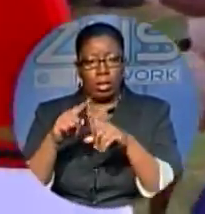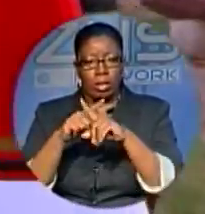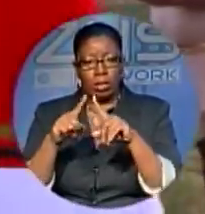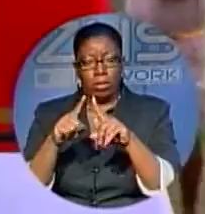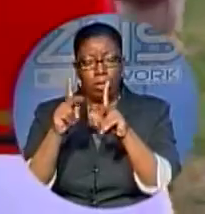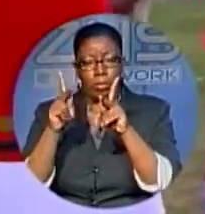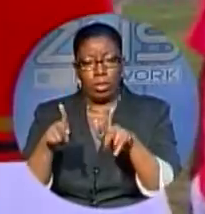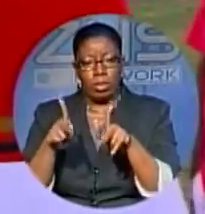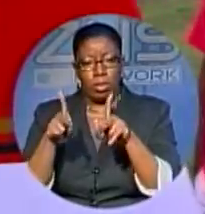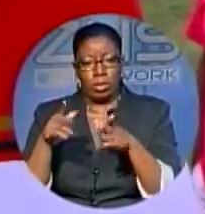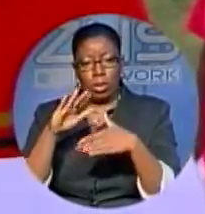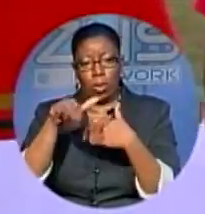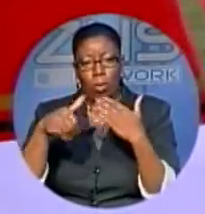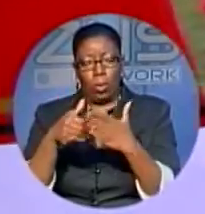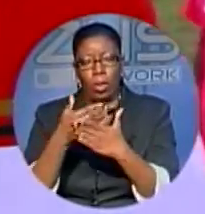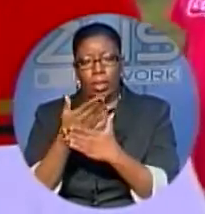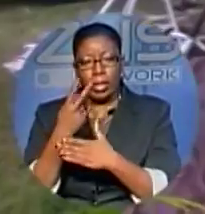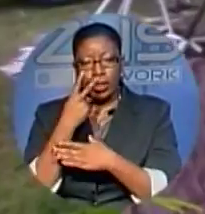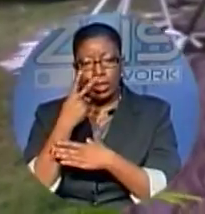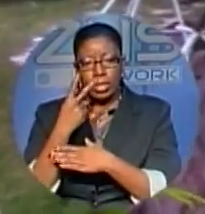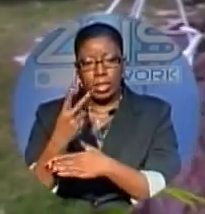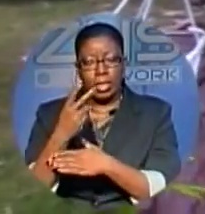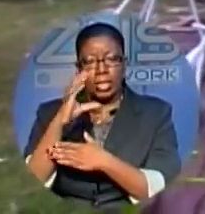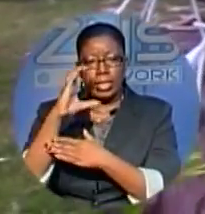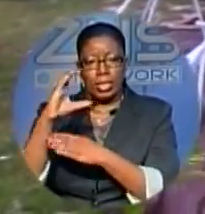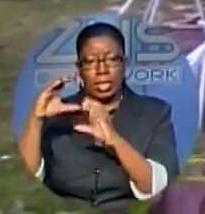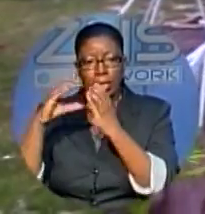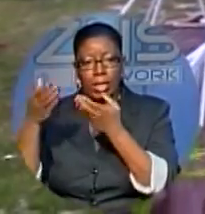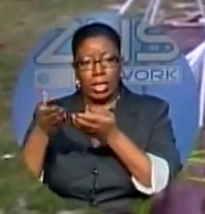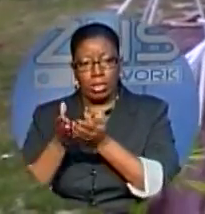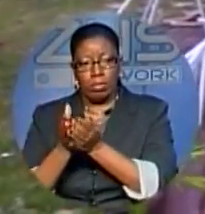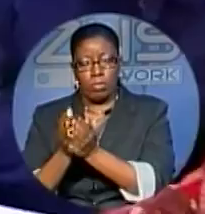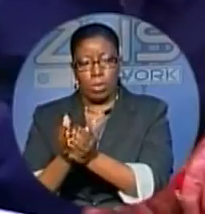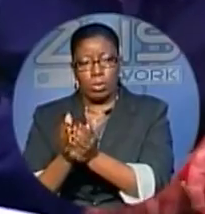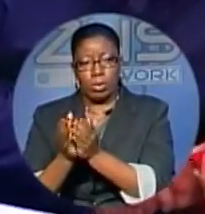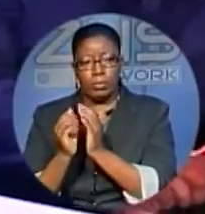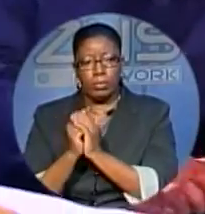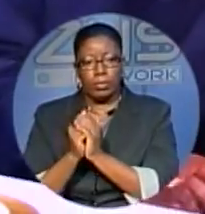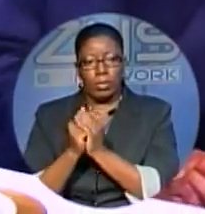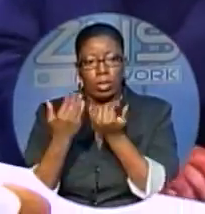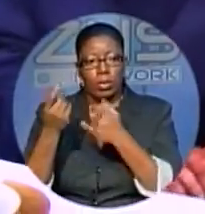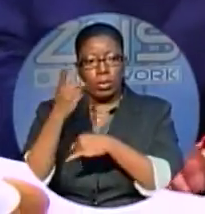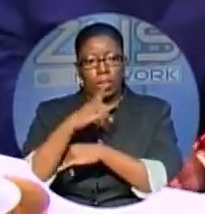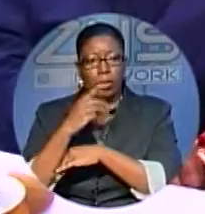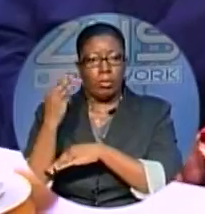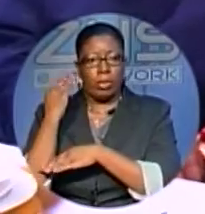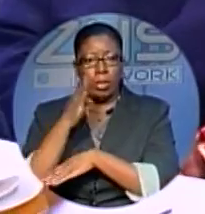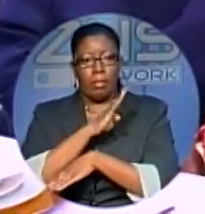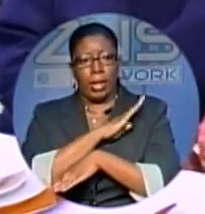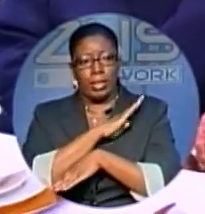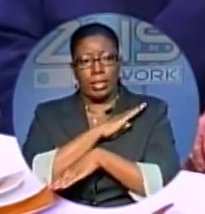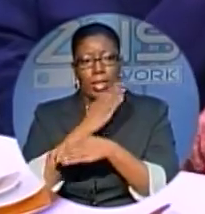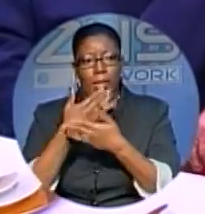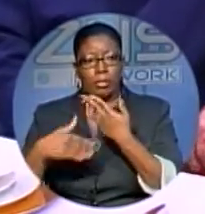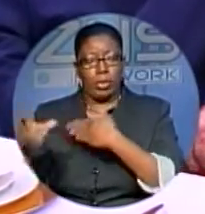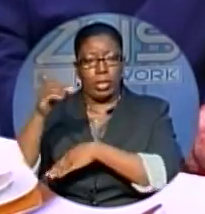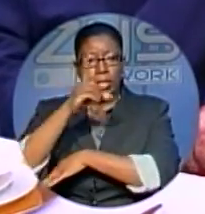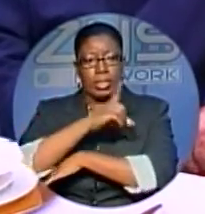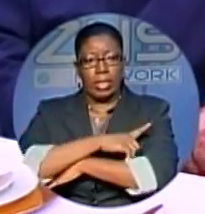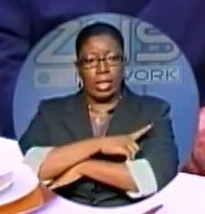persons all on hand to see the C-class boat. By the way, today is Ms. Melva Bastian's birthday.